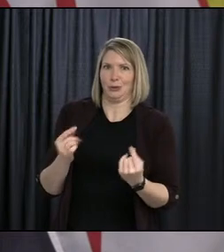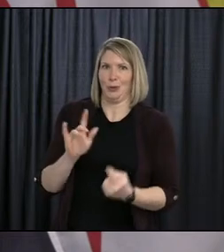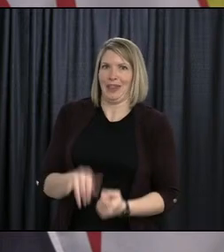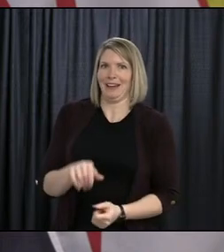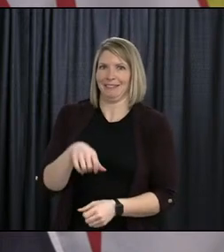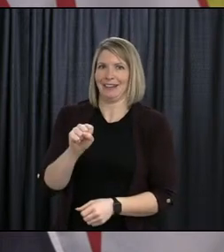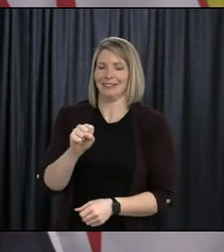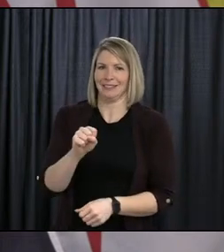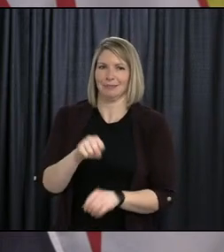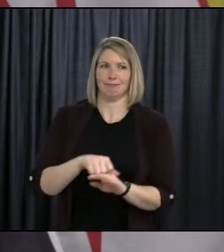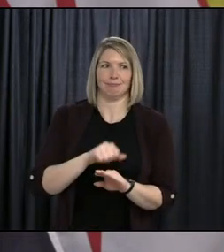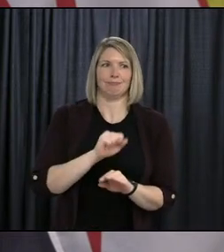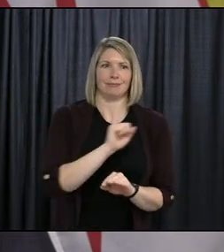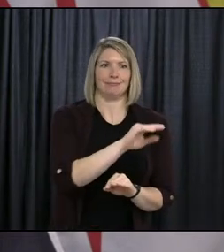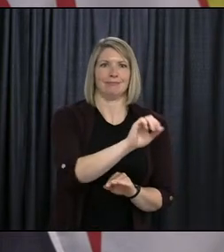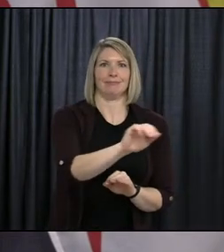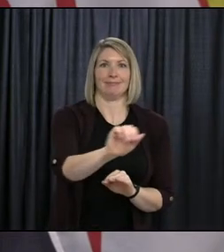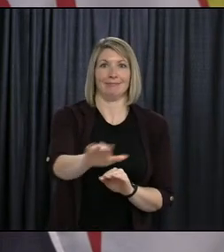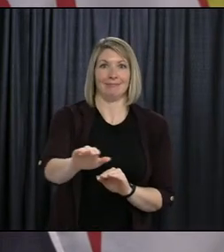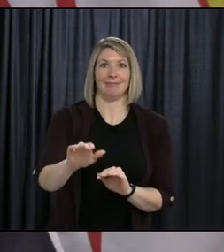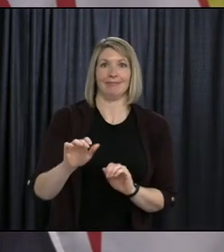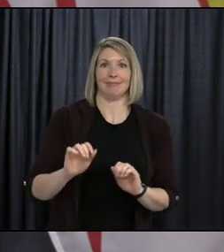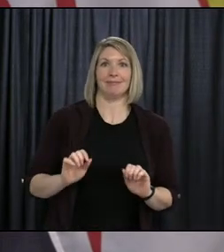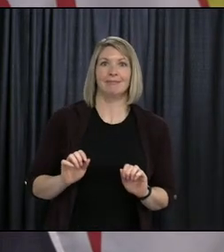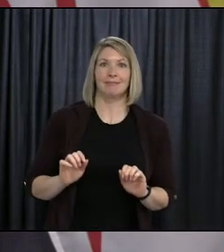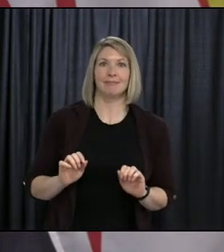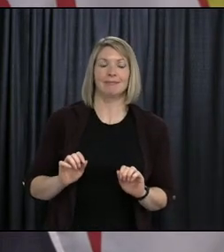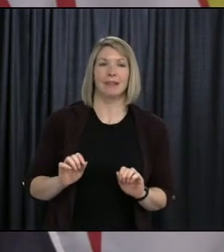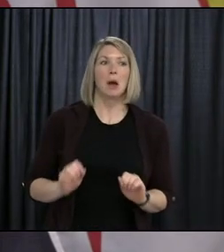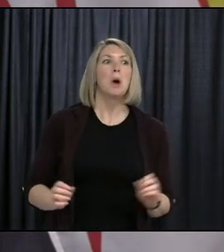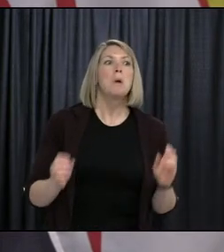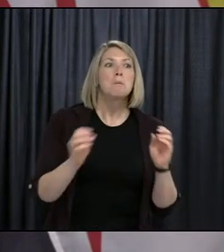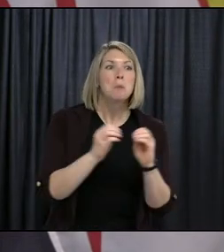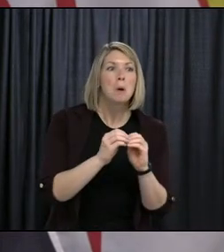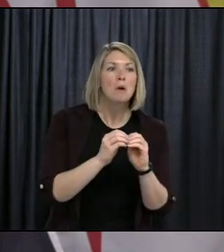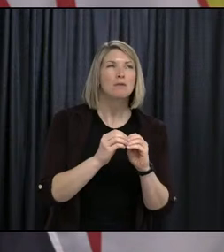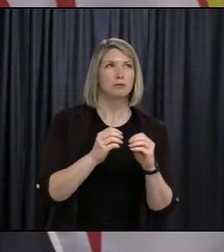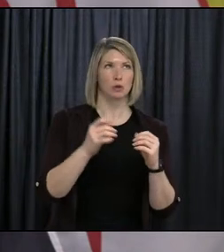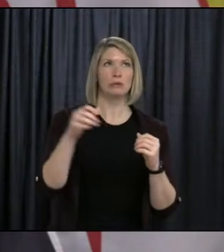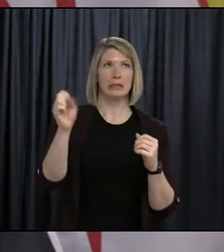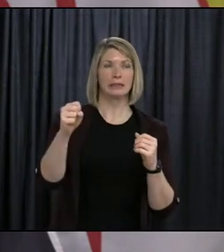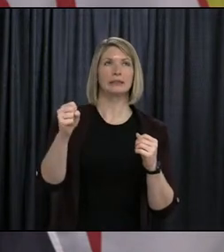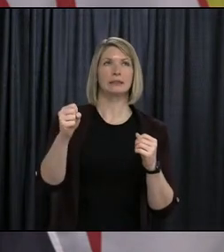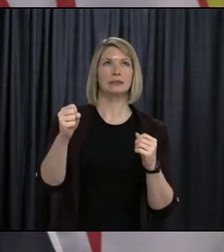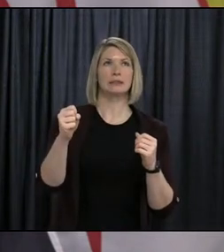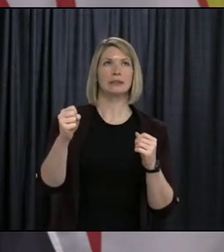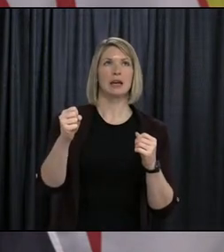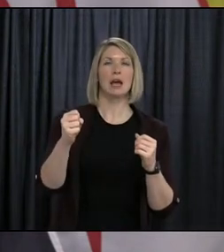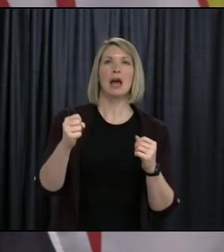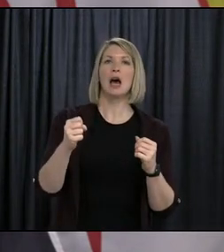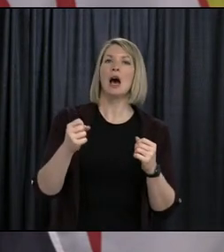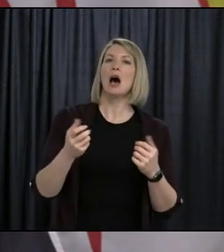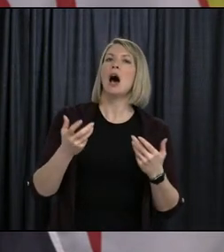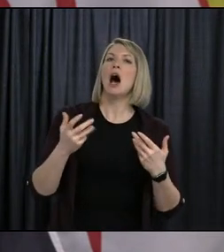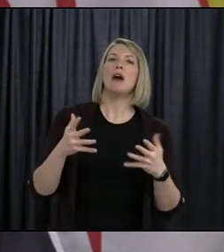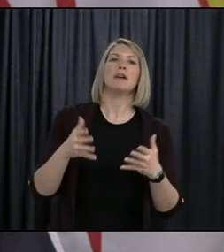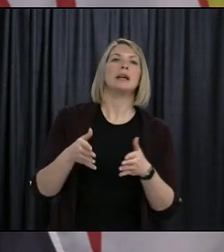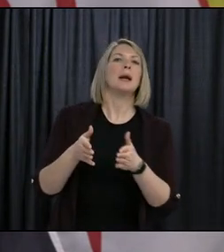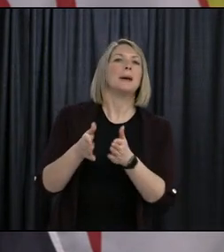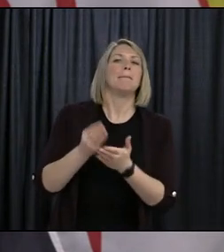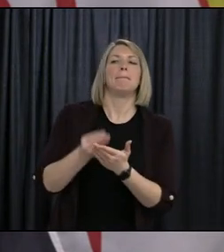any additional needs. are on hand, we purchased an additional 689.